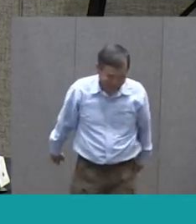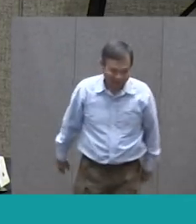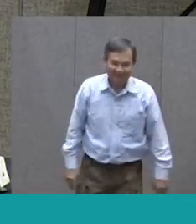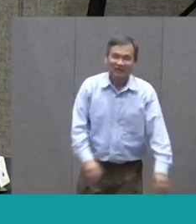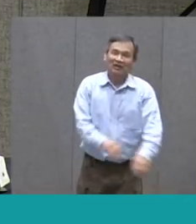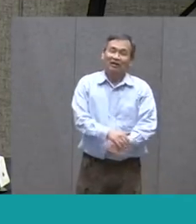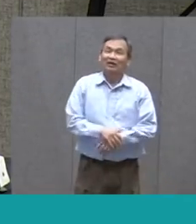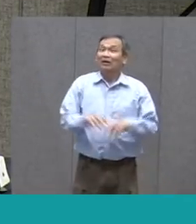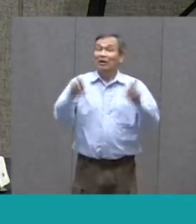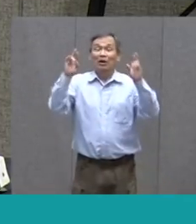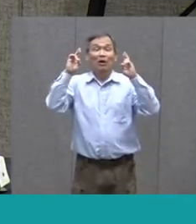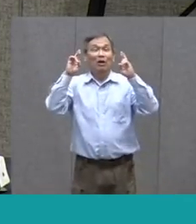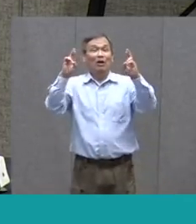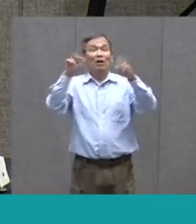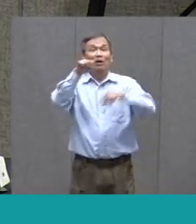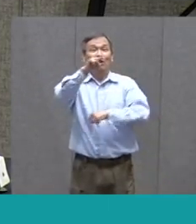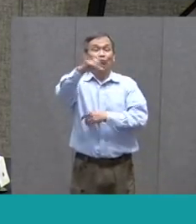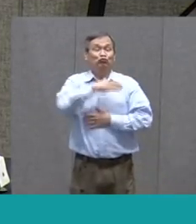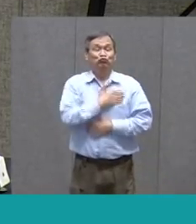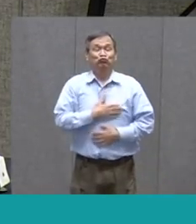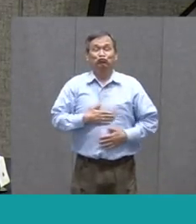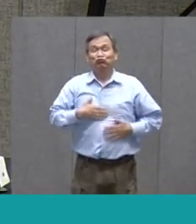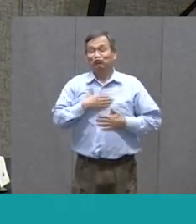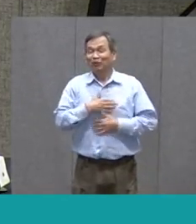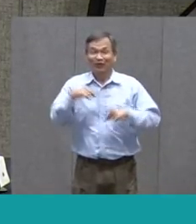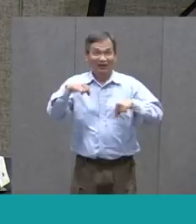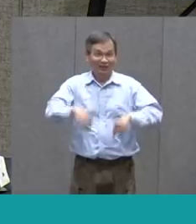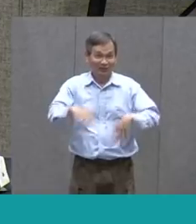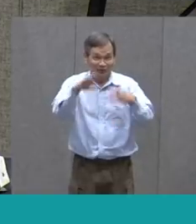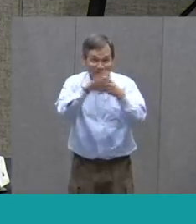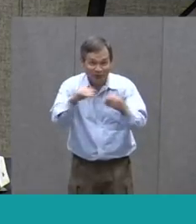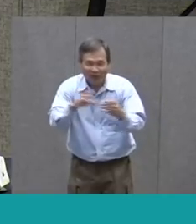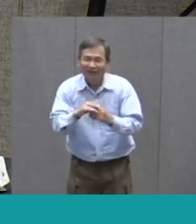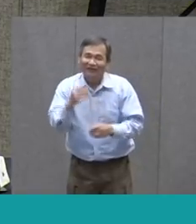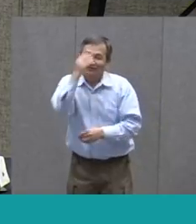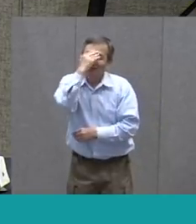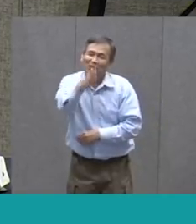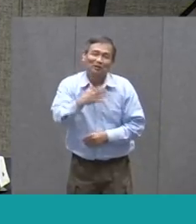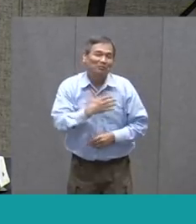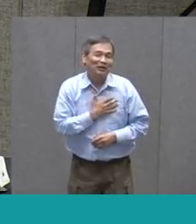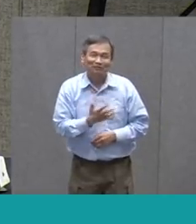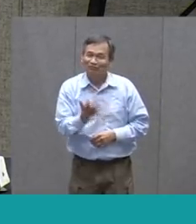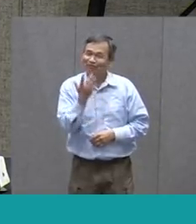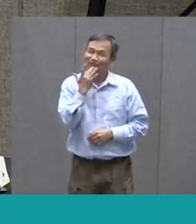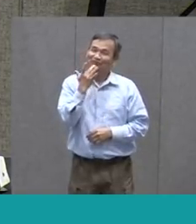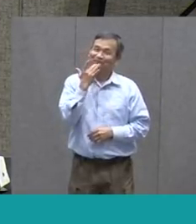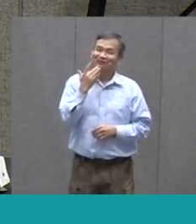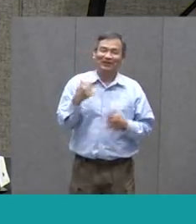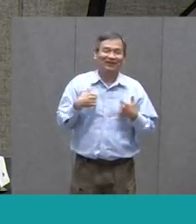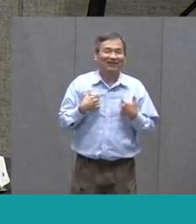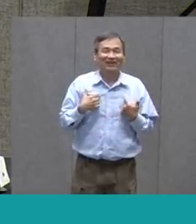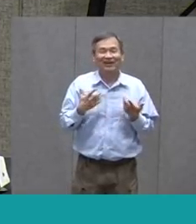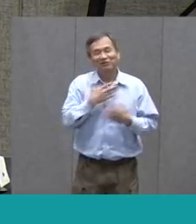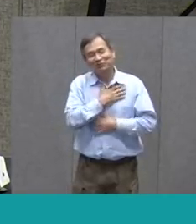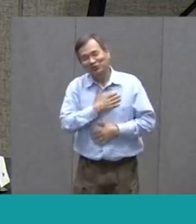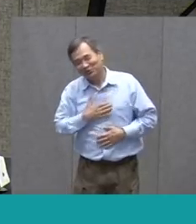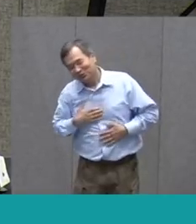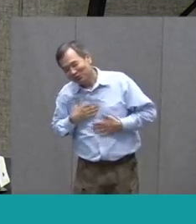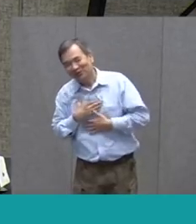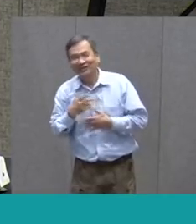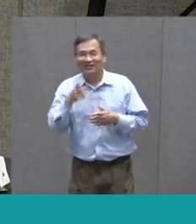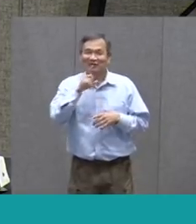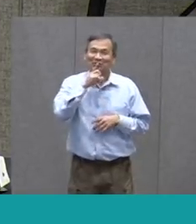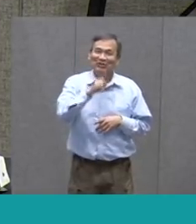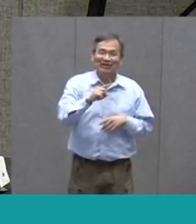Well I hope you enjoyed the reading Of the spider and the fly It is one of my personal favorites I enjoy how you